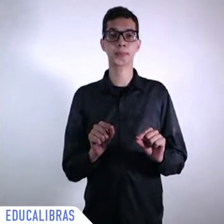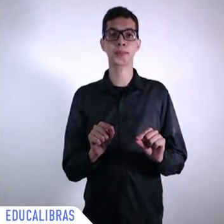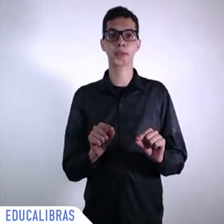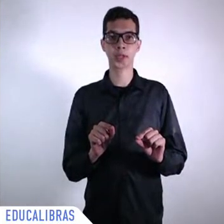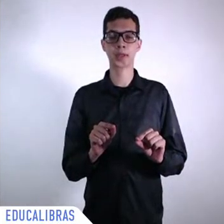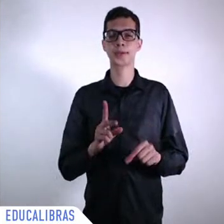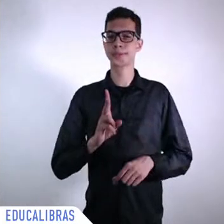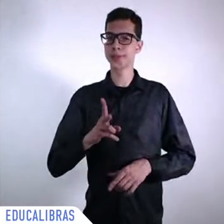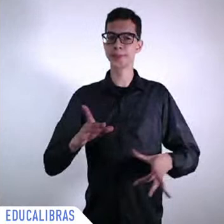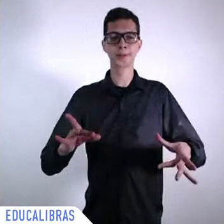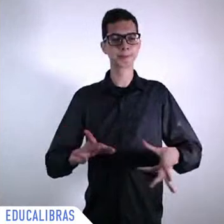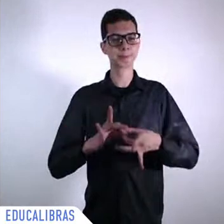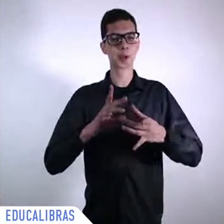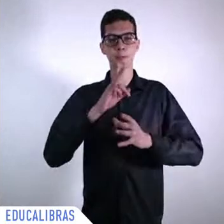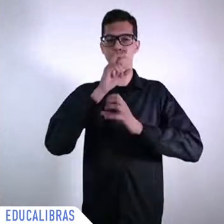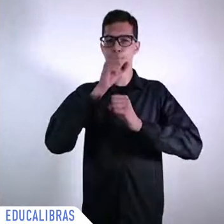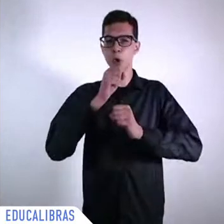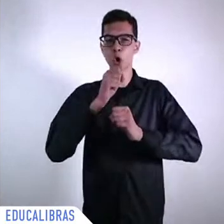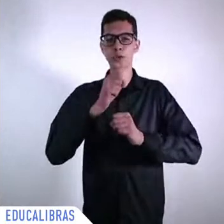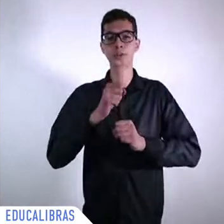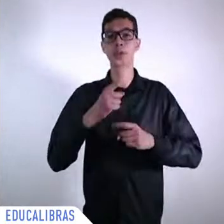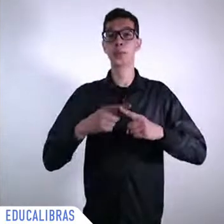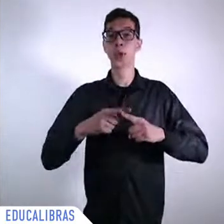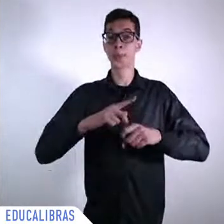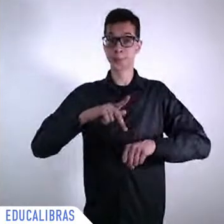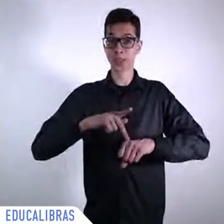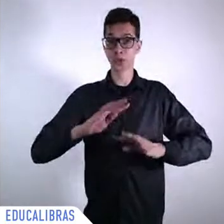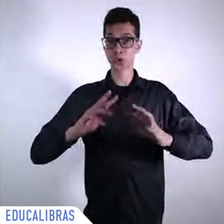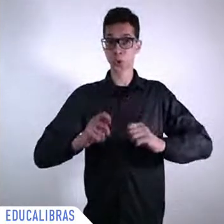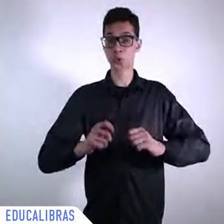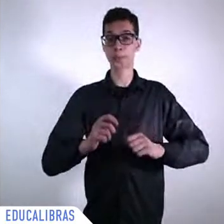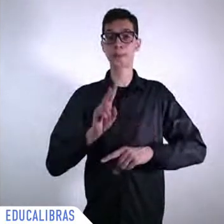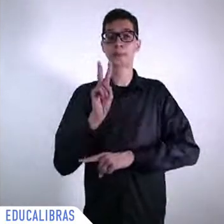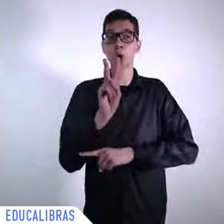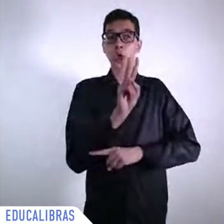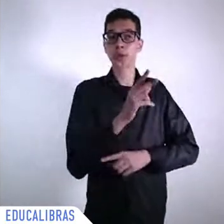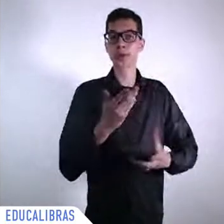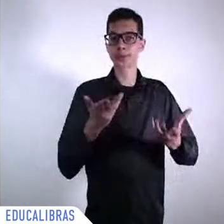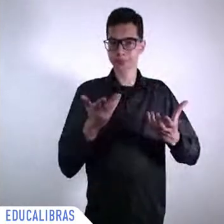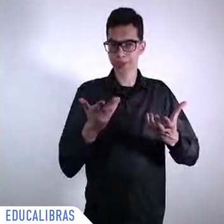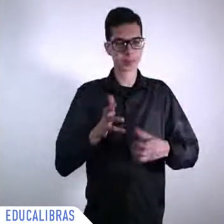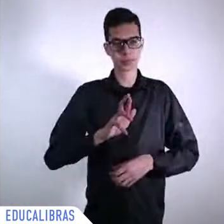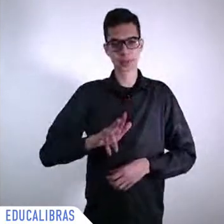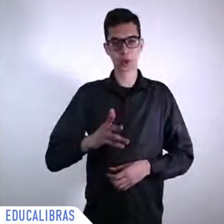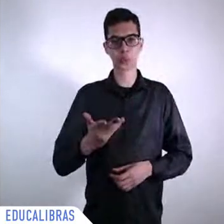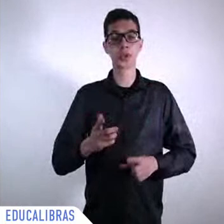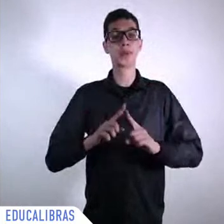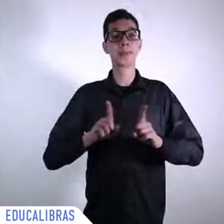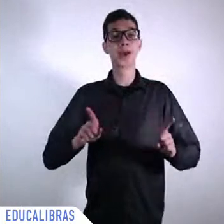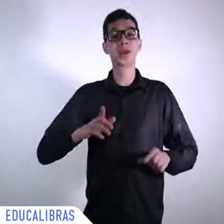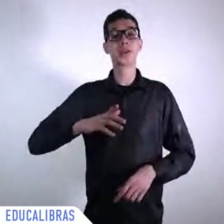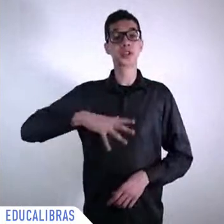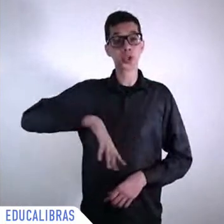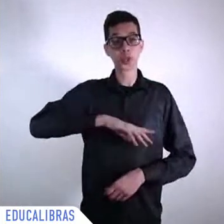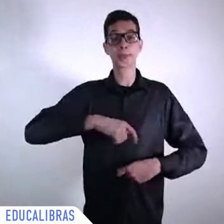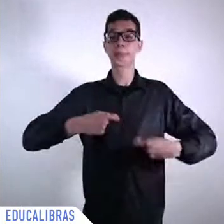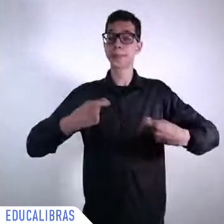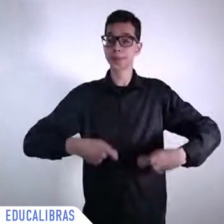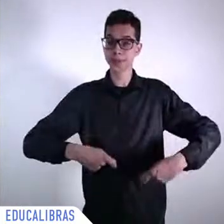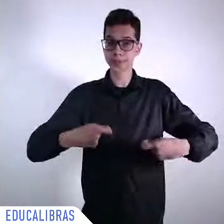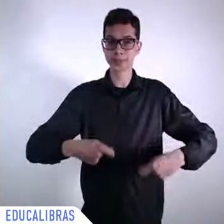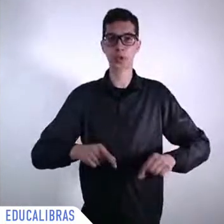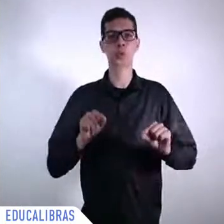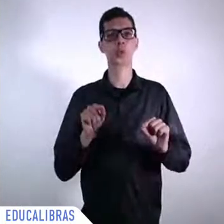that's why we need to make a strong call for more multilateralism in the economic sphere in the climate sphere